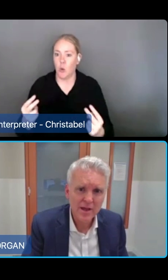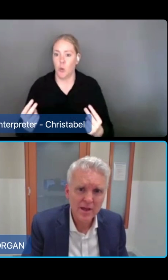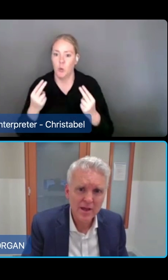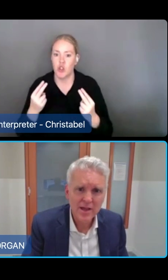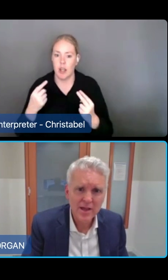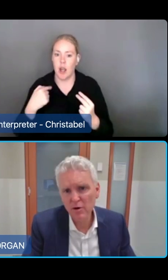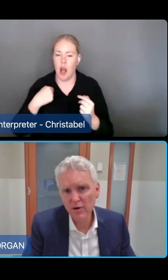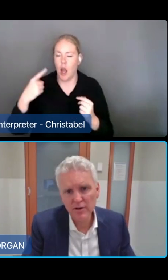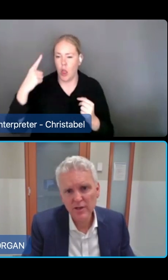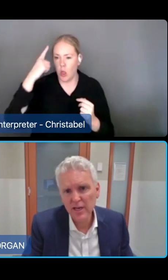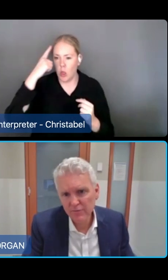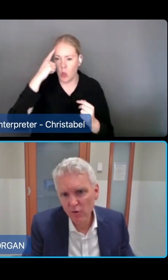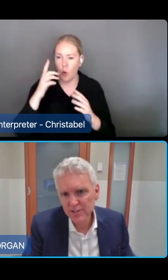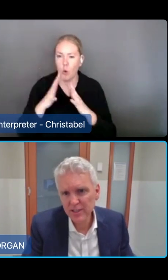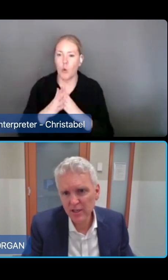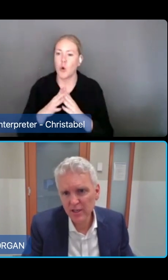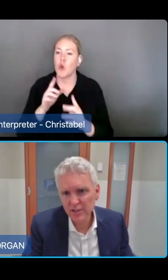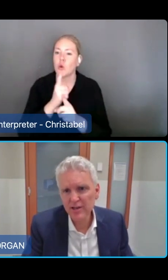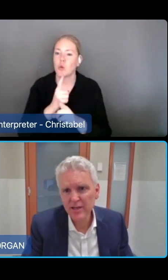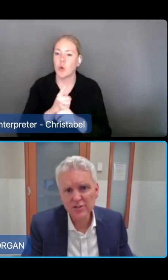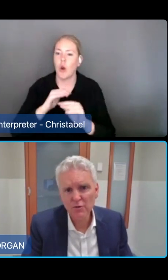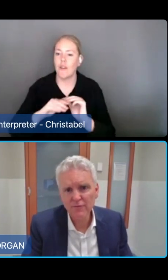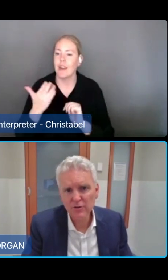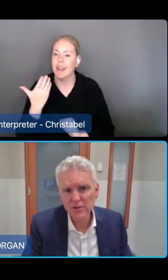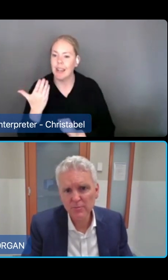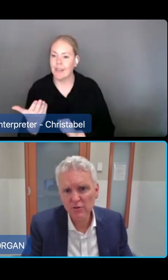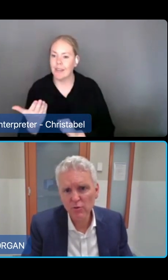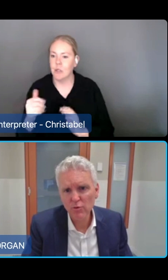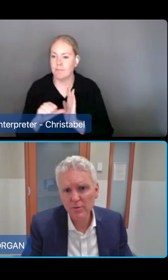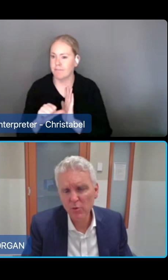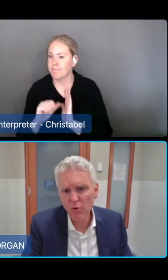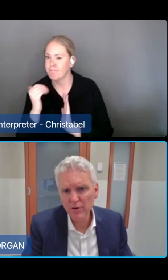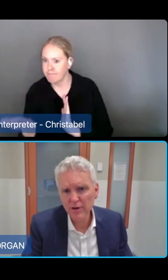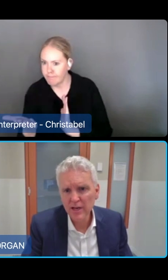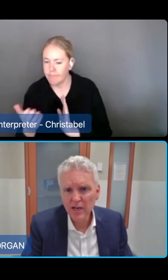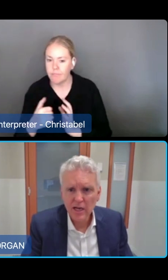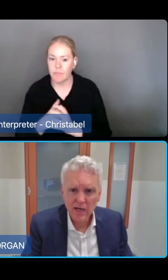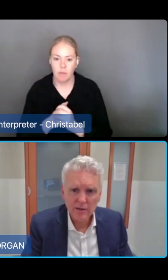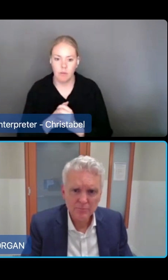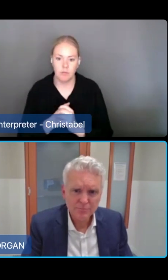home. This is just a mock invoice to illustrate the sort of fields that would be reported.